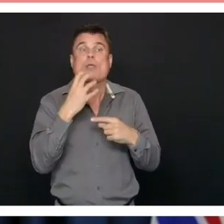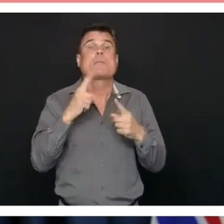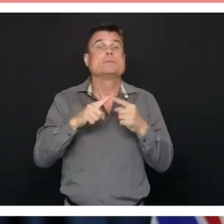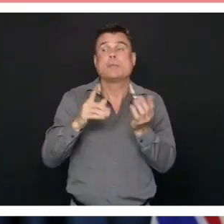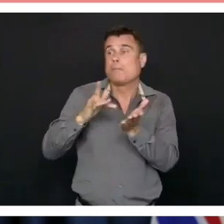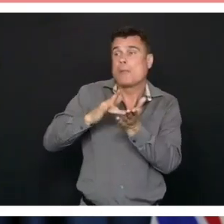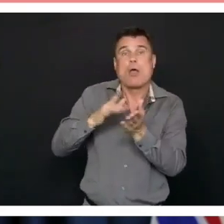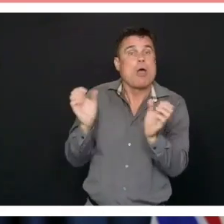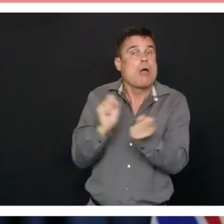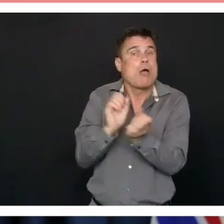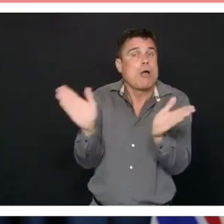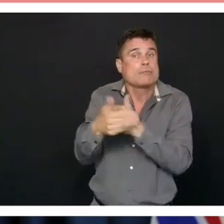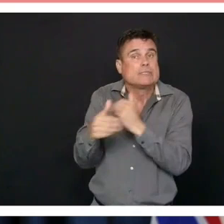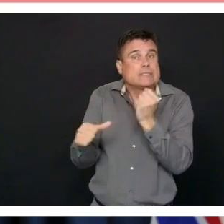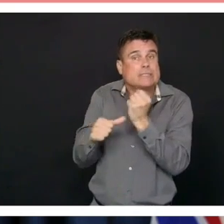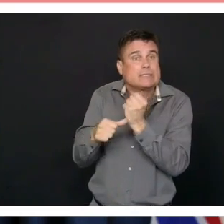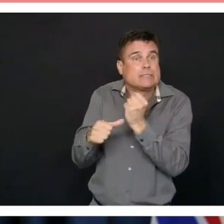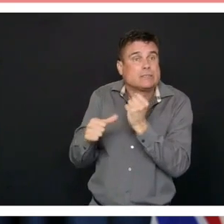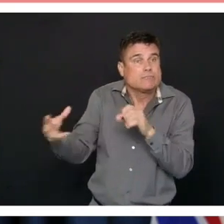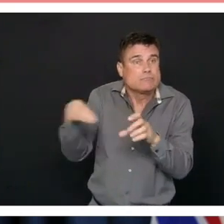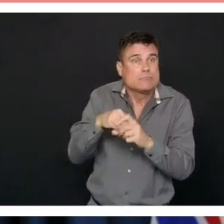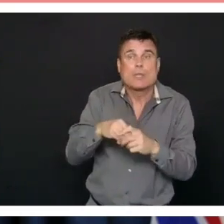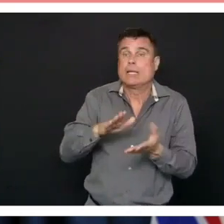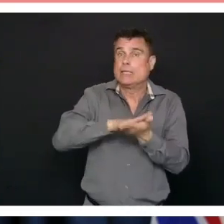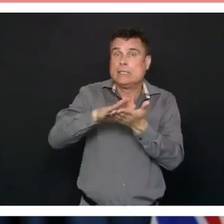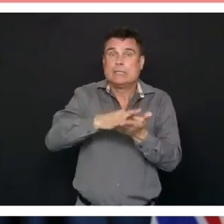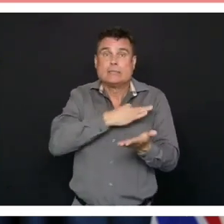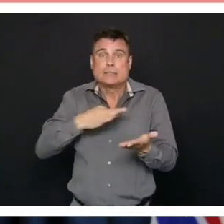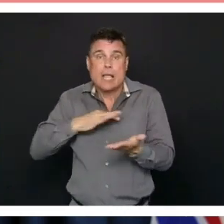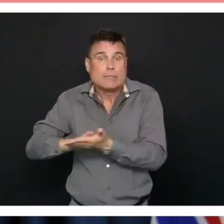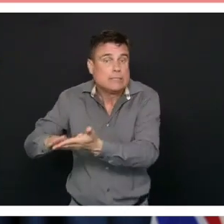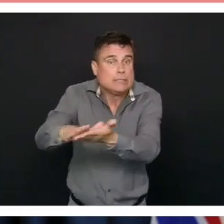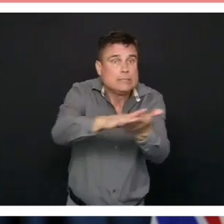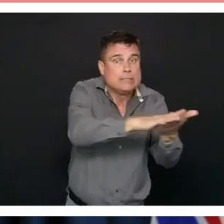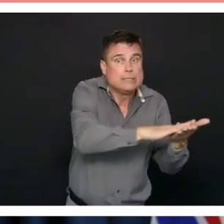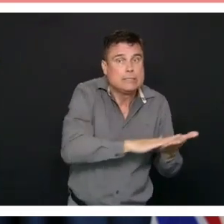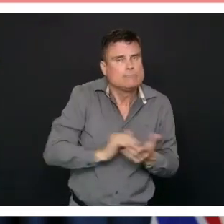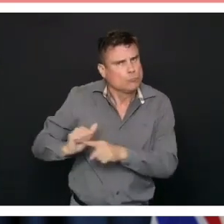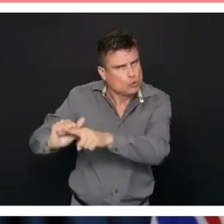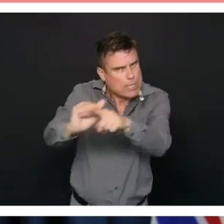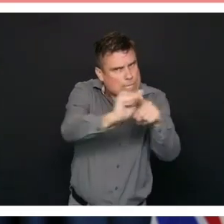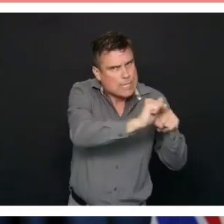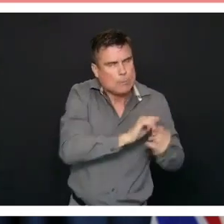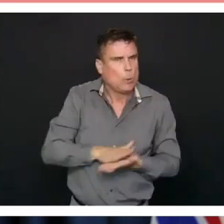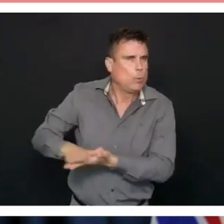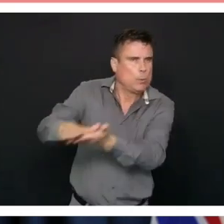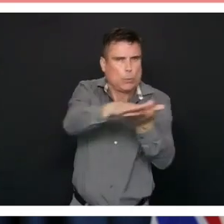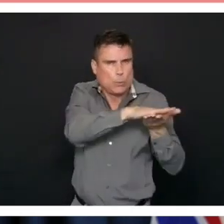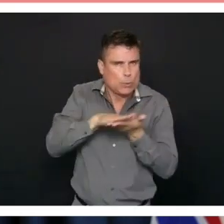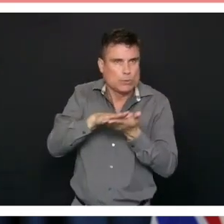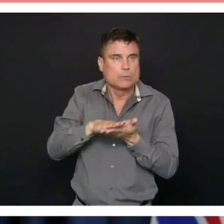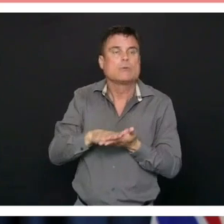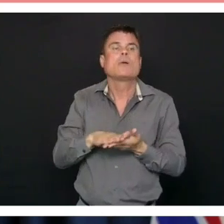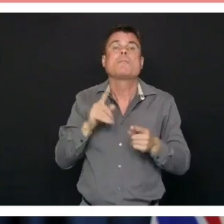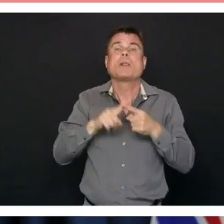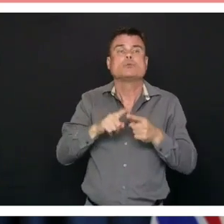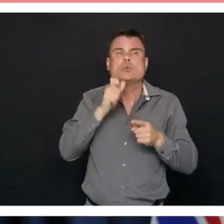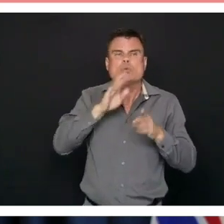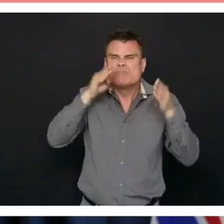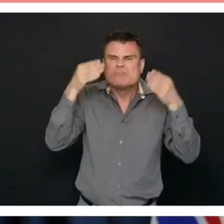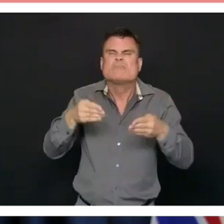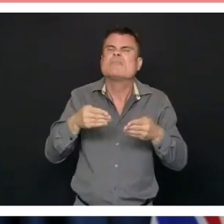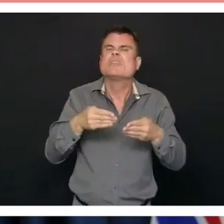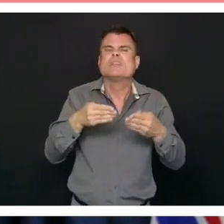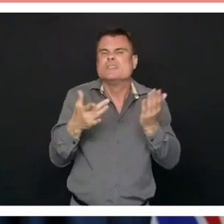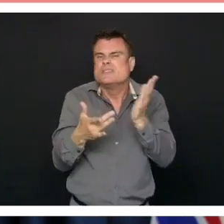cleaning staff that are required people who are involved and very importantly in device reprocessing so it will